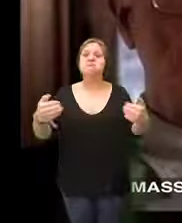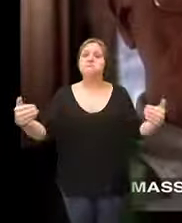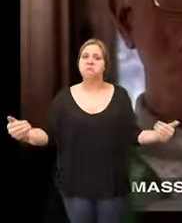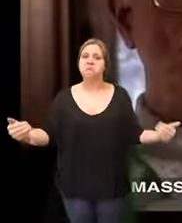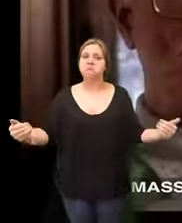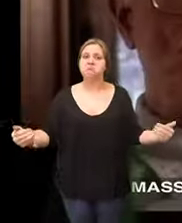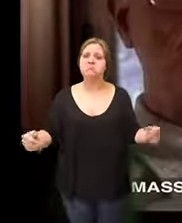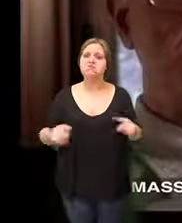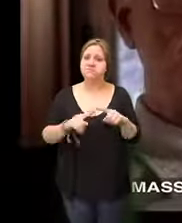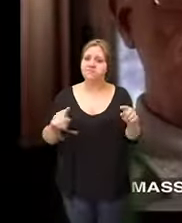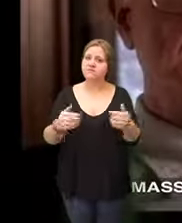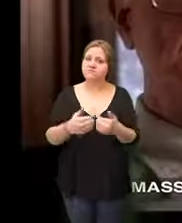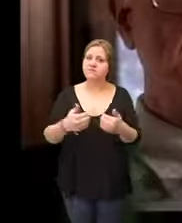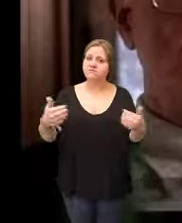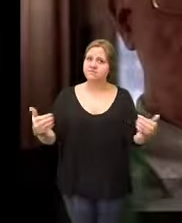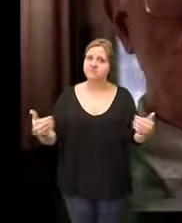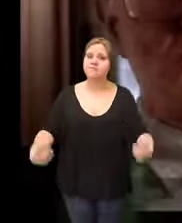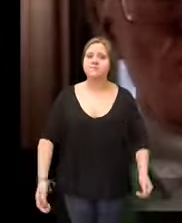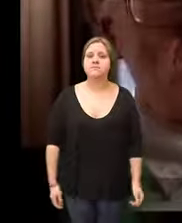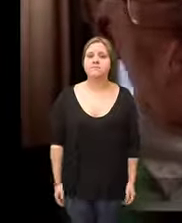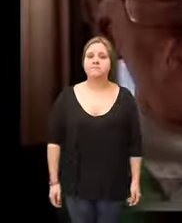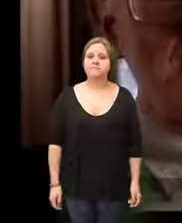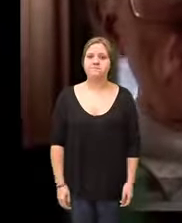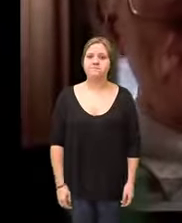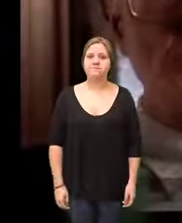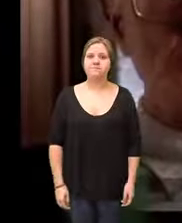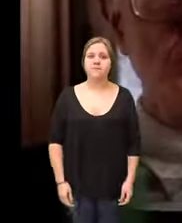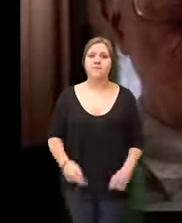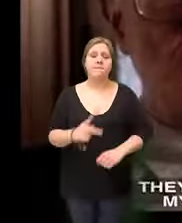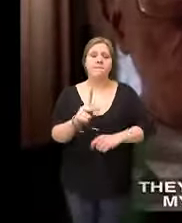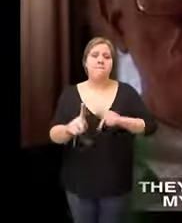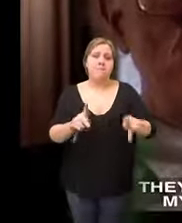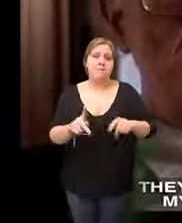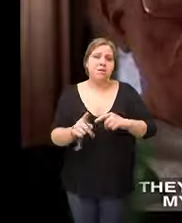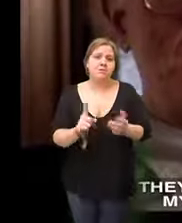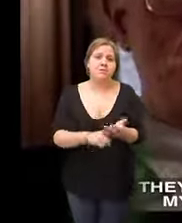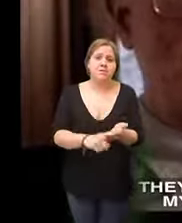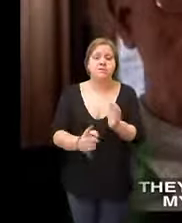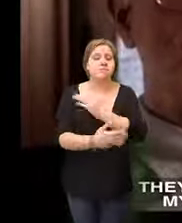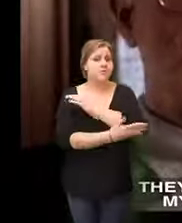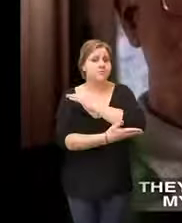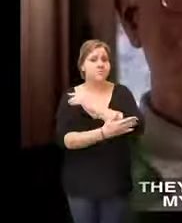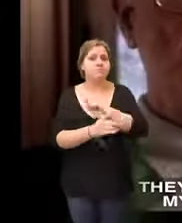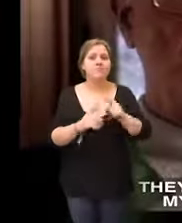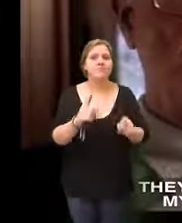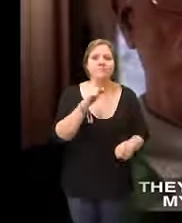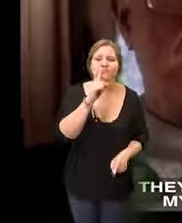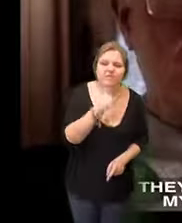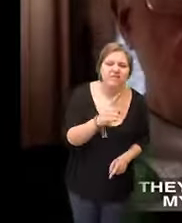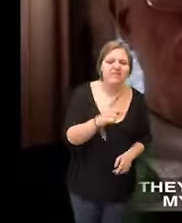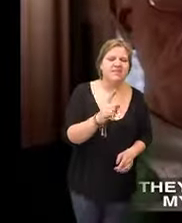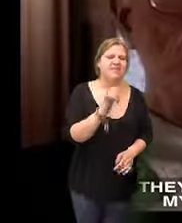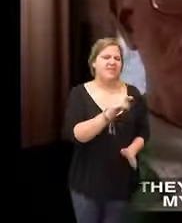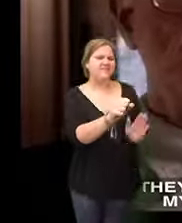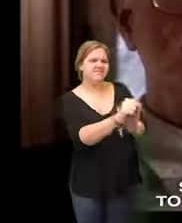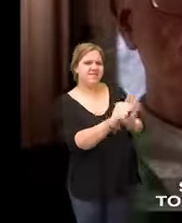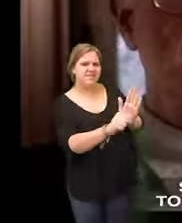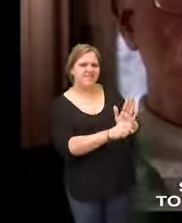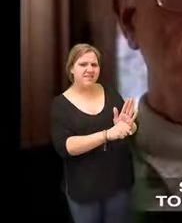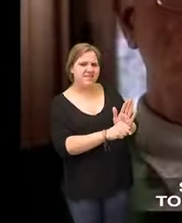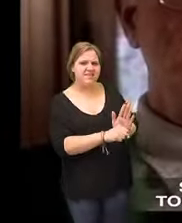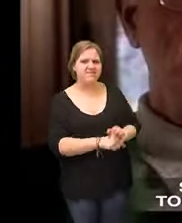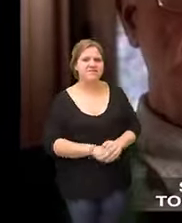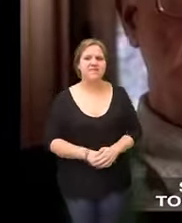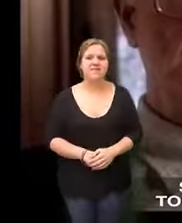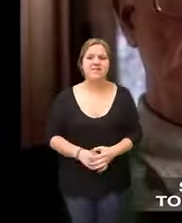and Virginia were separate states when people talked about their country they meant my country Virginia my country Massachusetts